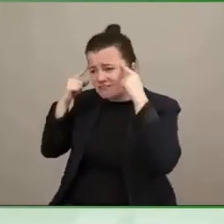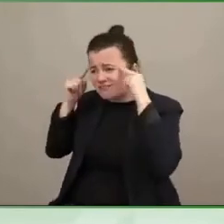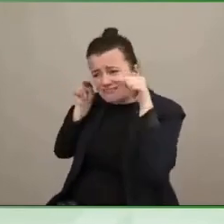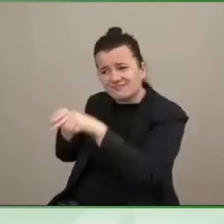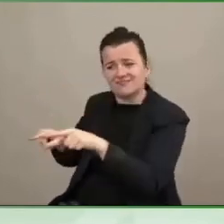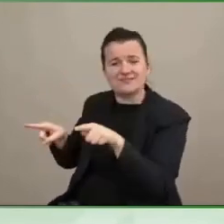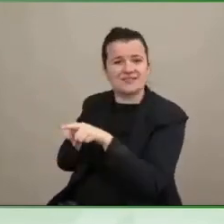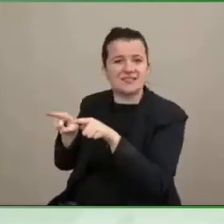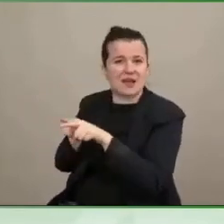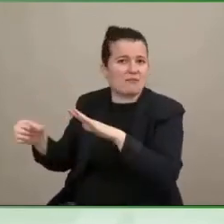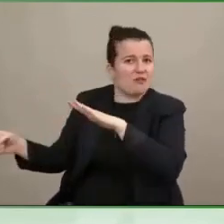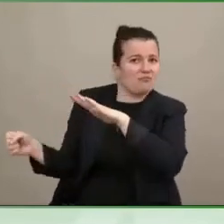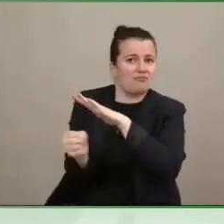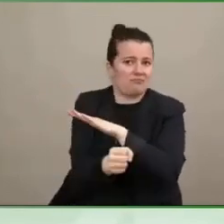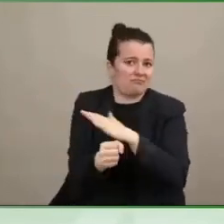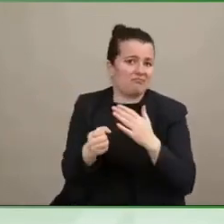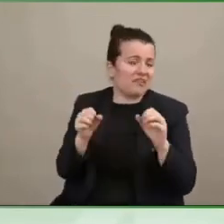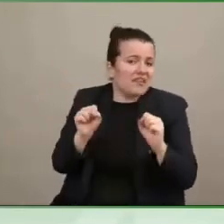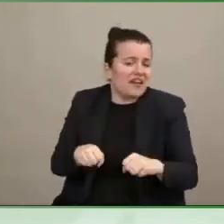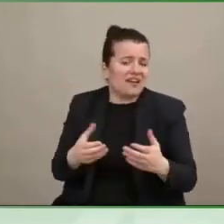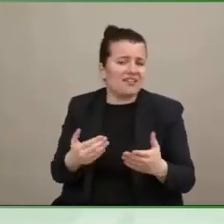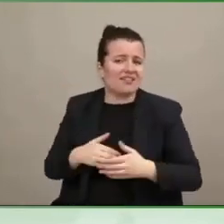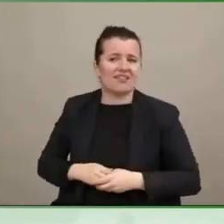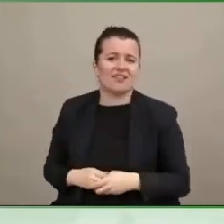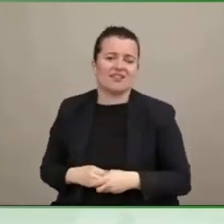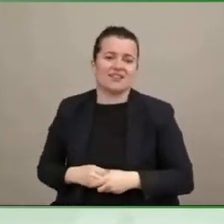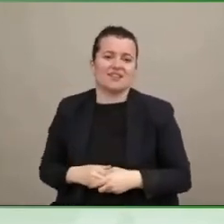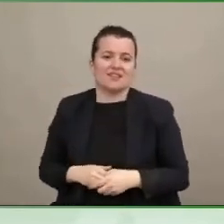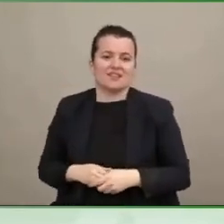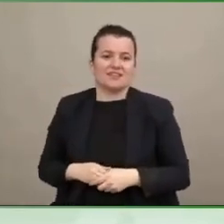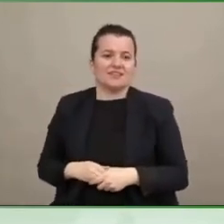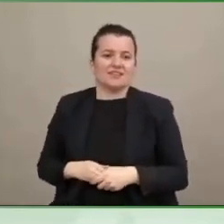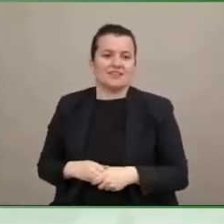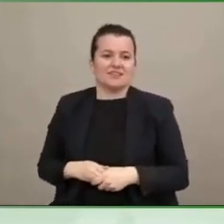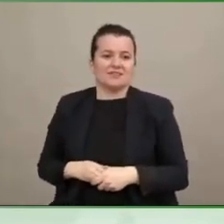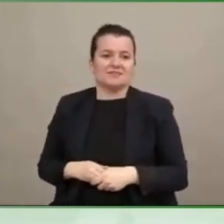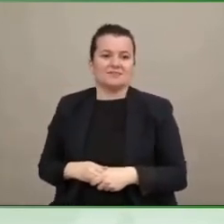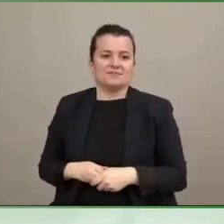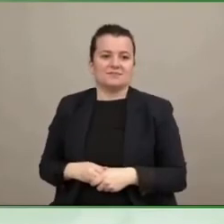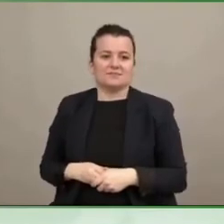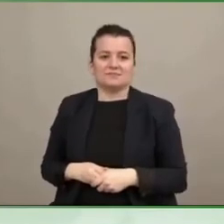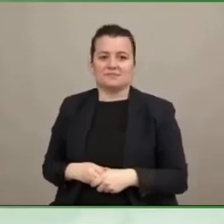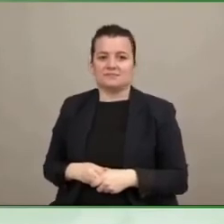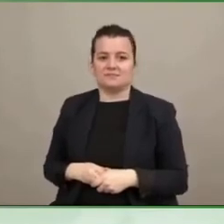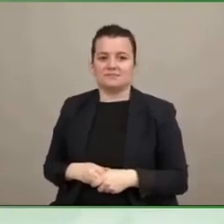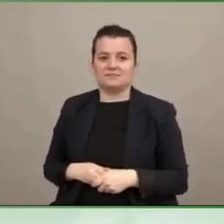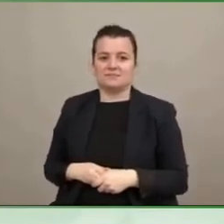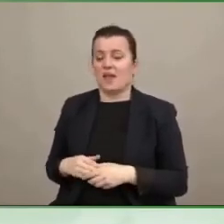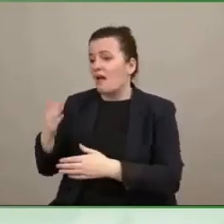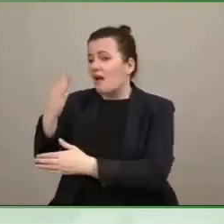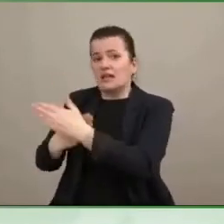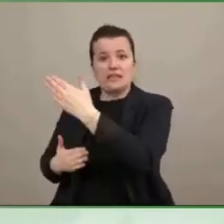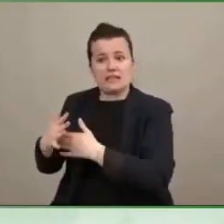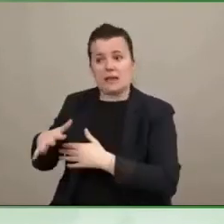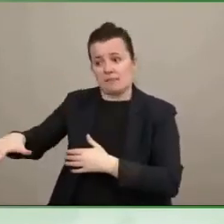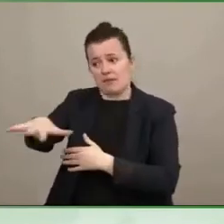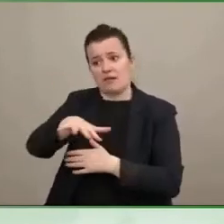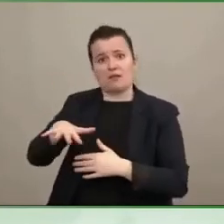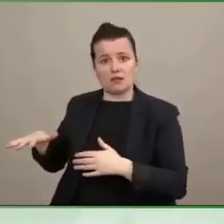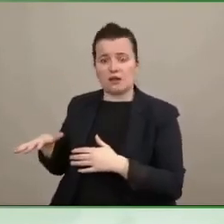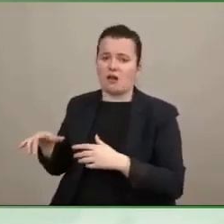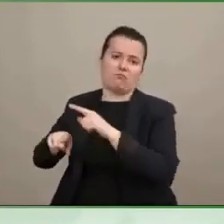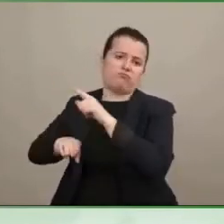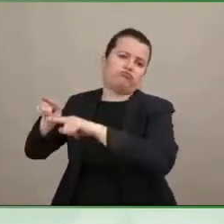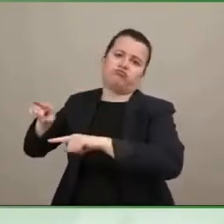opening. And within the disability community itself, there's lots of diversity, lots of diversity on styles, on